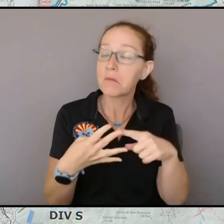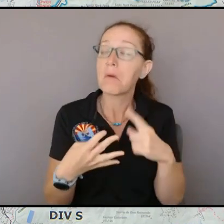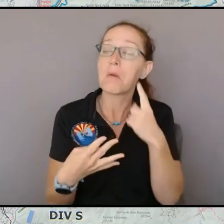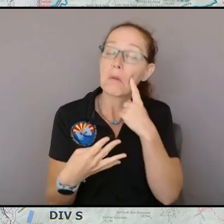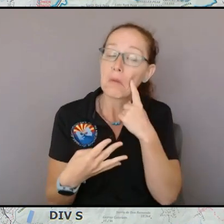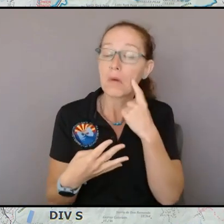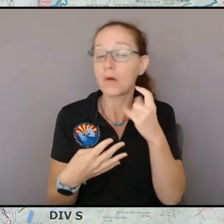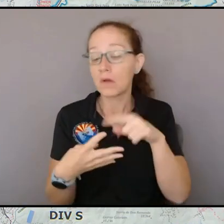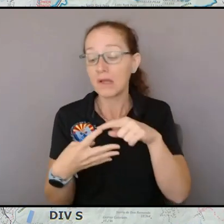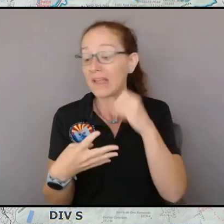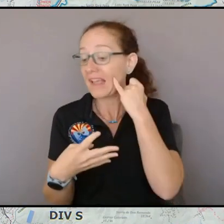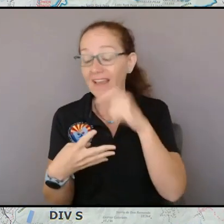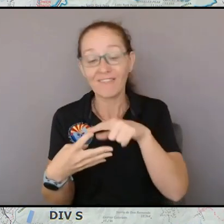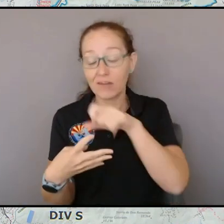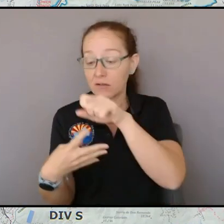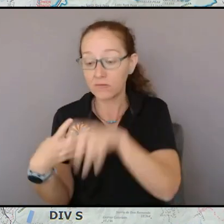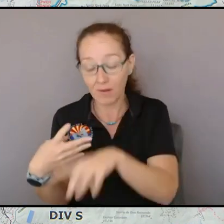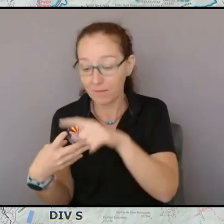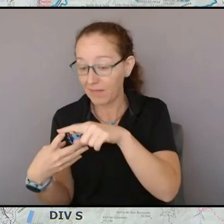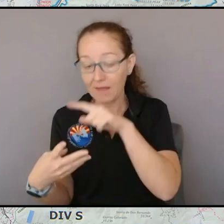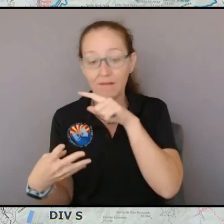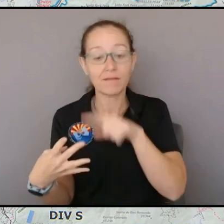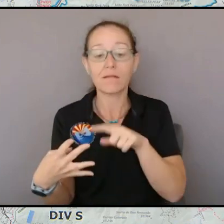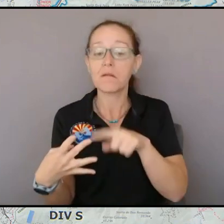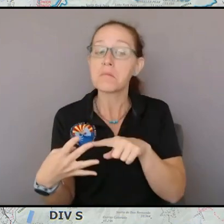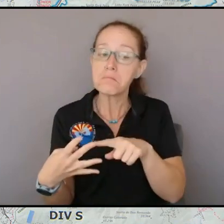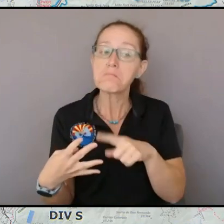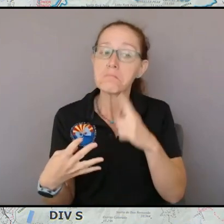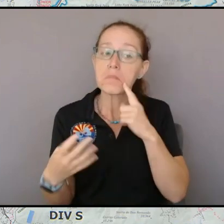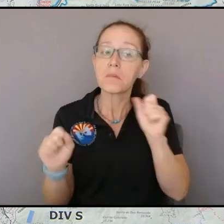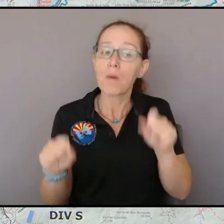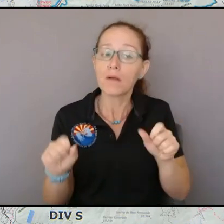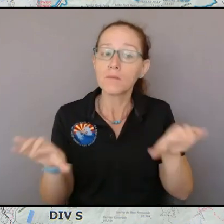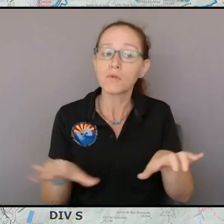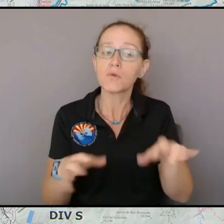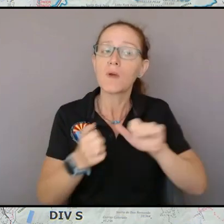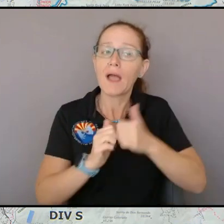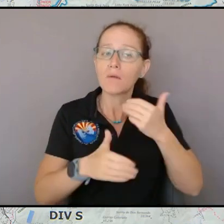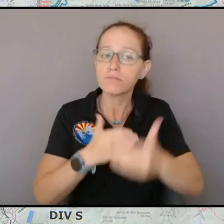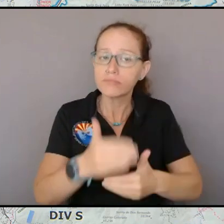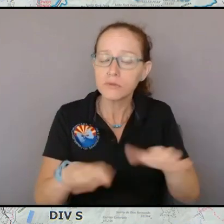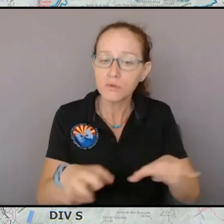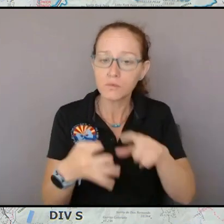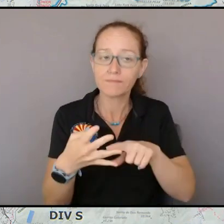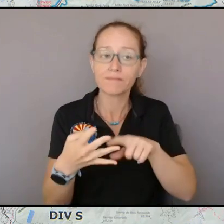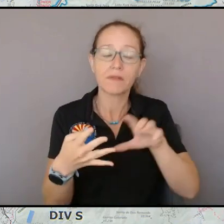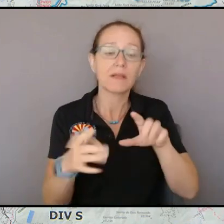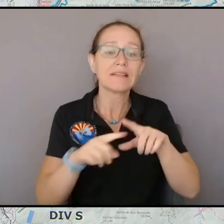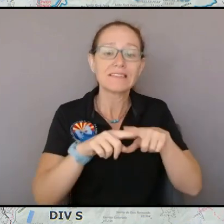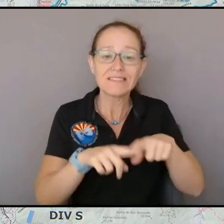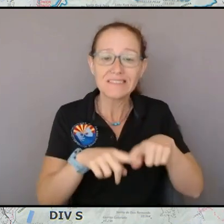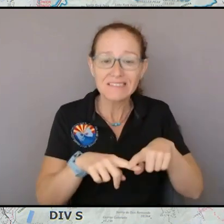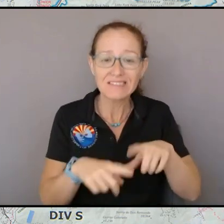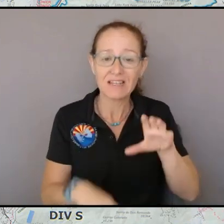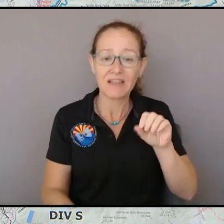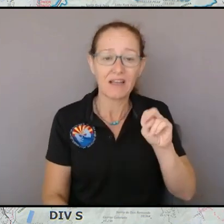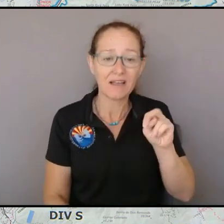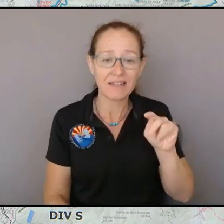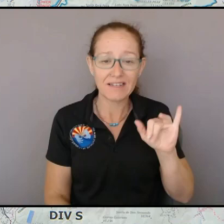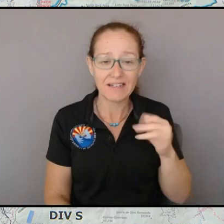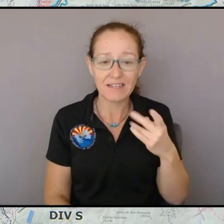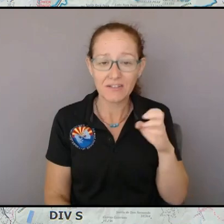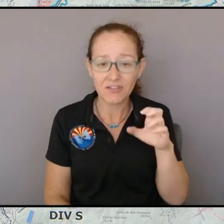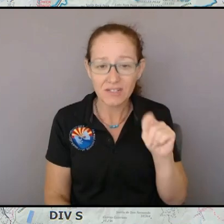primary that we're at least considering how we would execute on the alternate the contingent is if some unfavorable condition